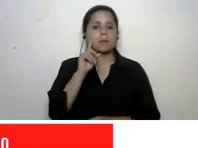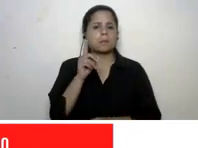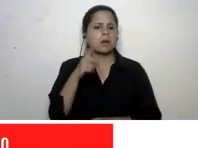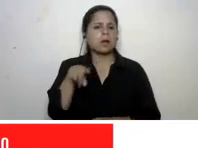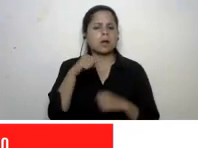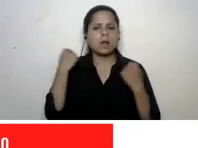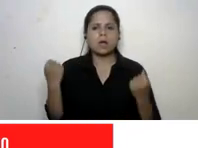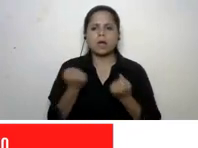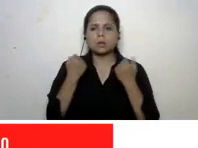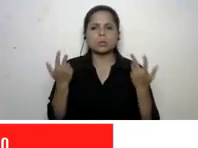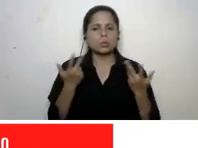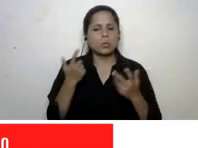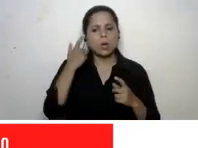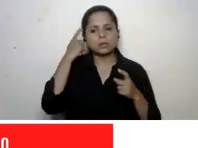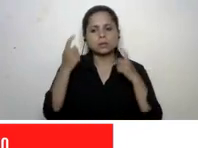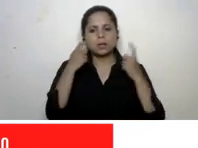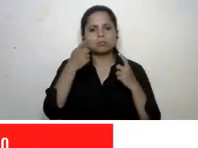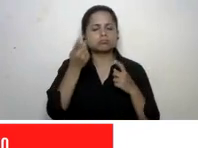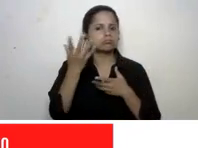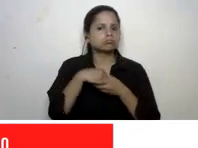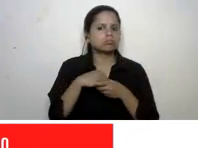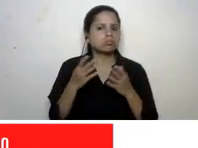activities could we bring in here